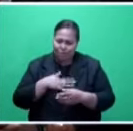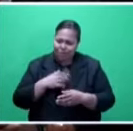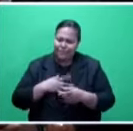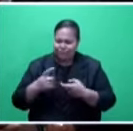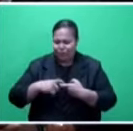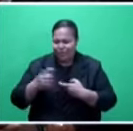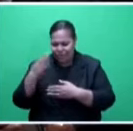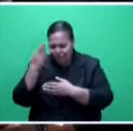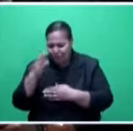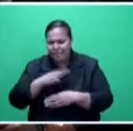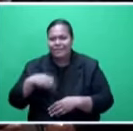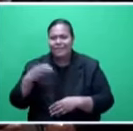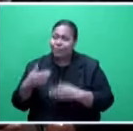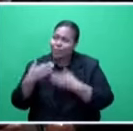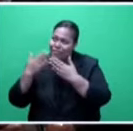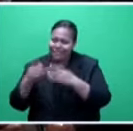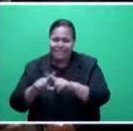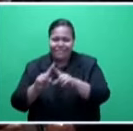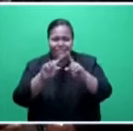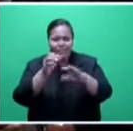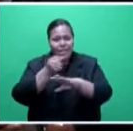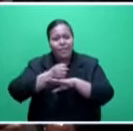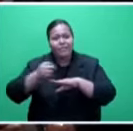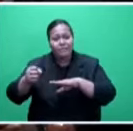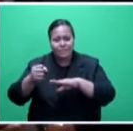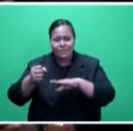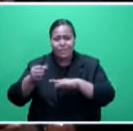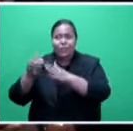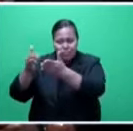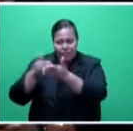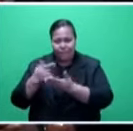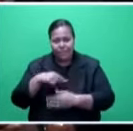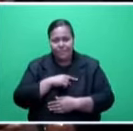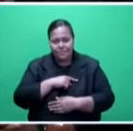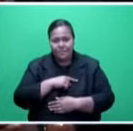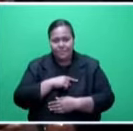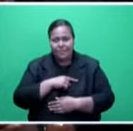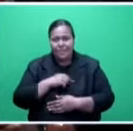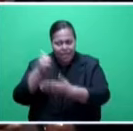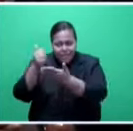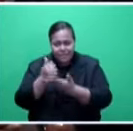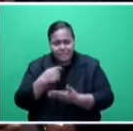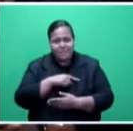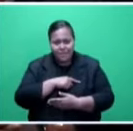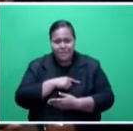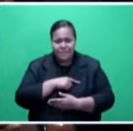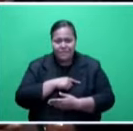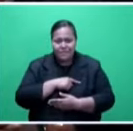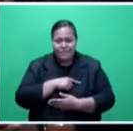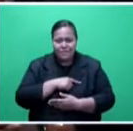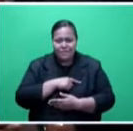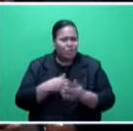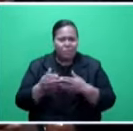New Zealand governments and all the other governments who answered our request for help and those who came to our aid without us asking for help.